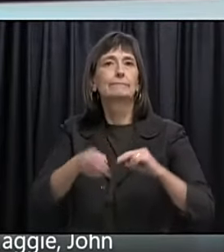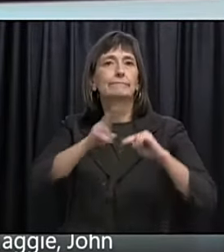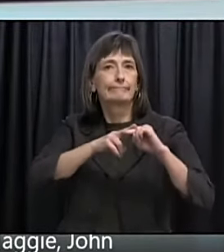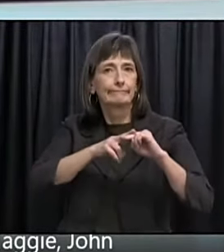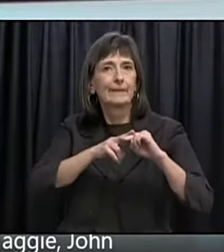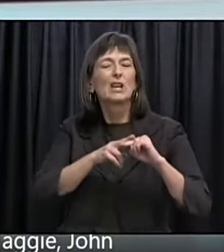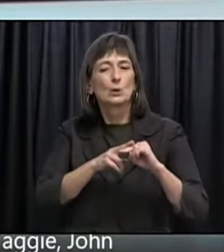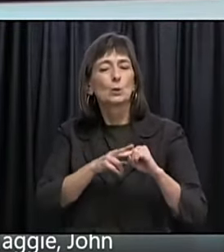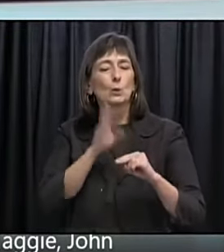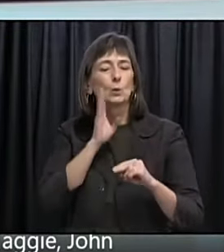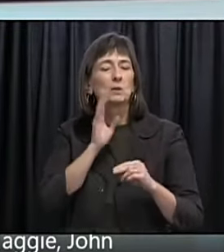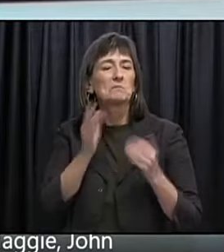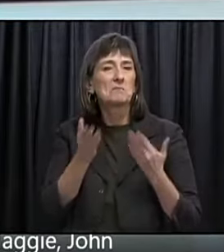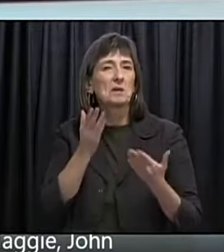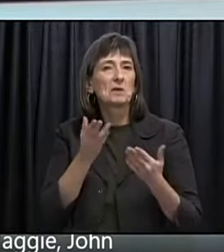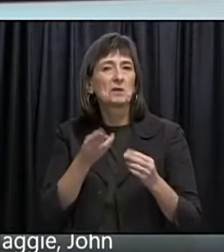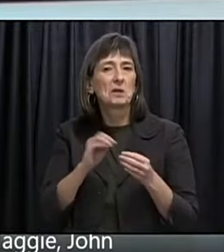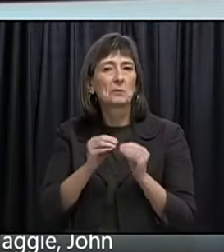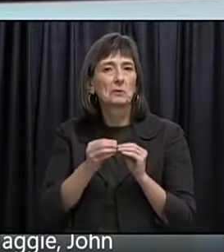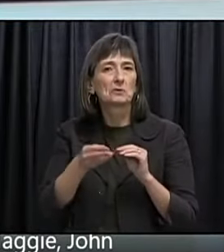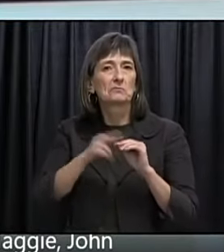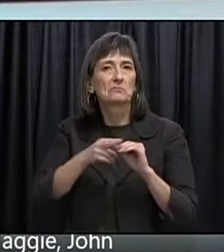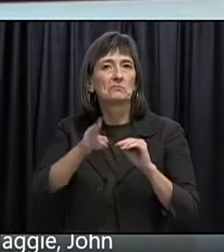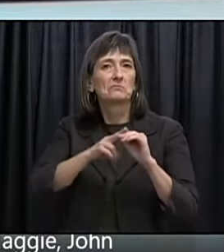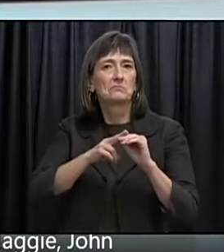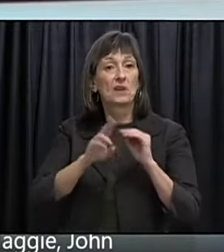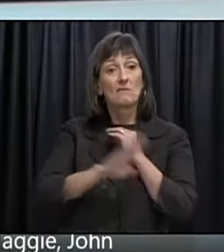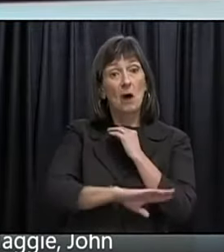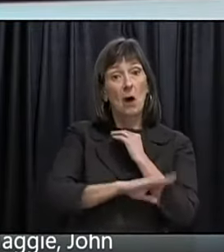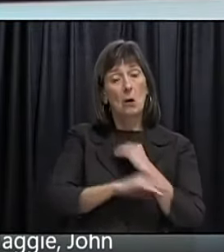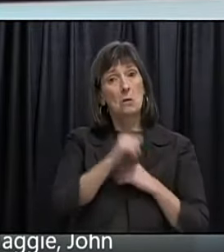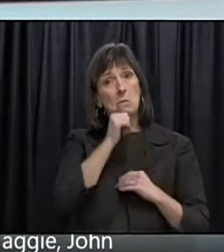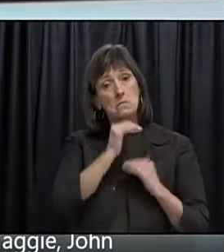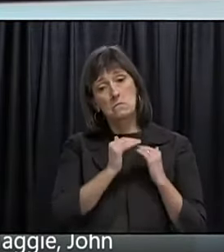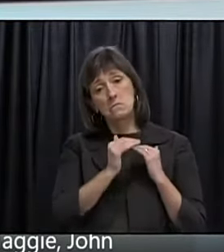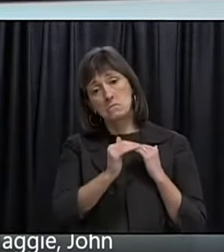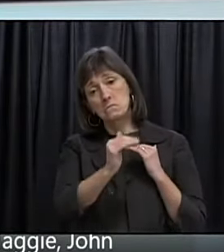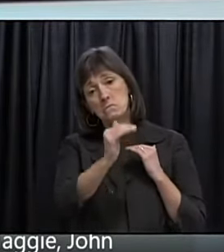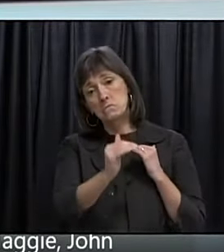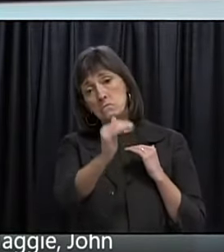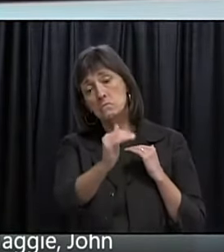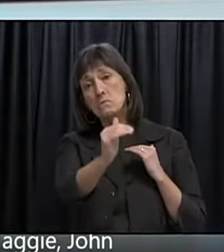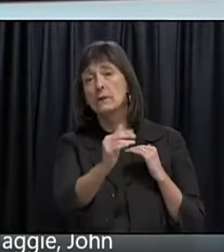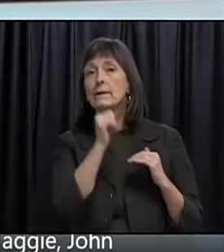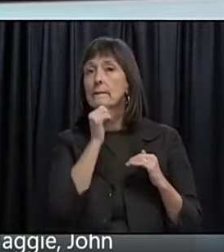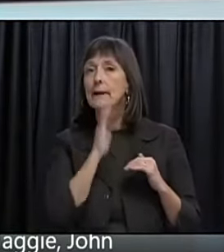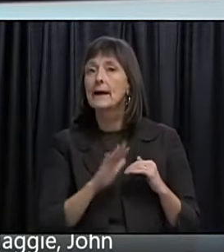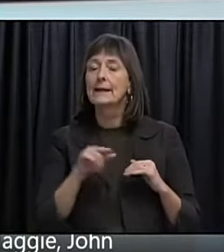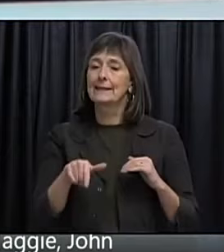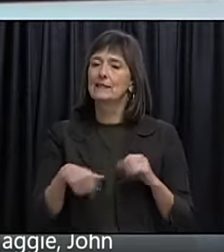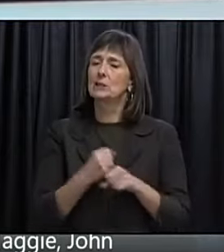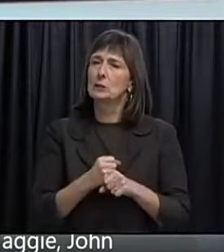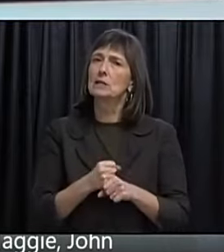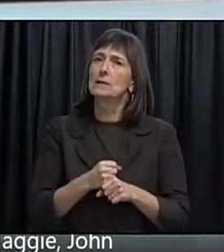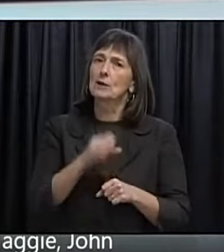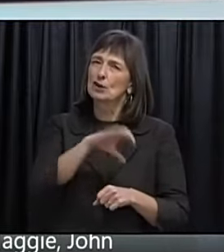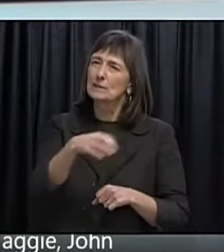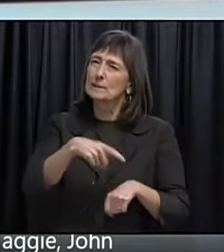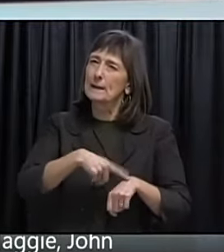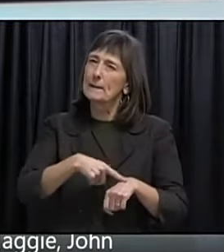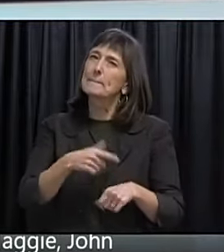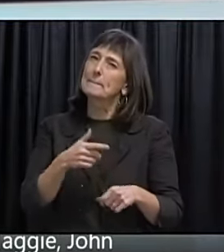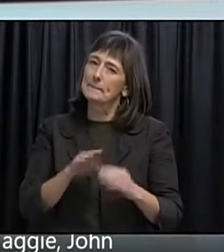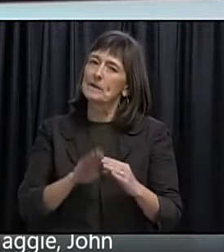numbers. Of cases. Perhaps. That we have. Over the fall. This is to be. Expected. And I think. The